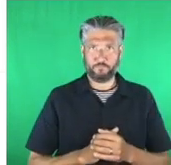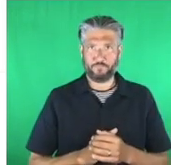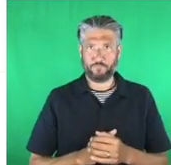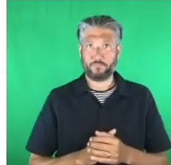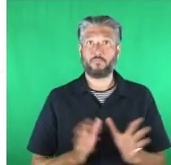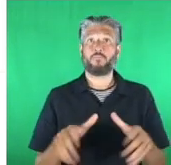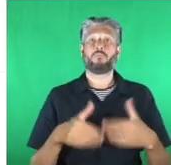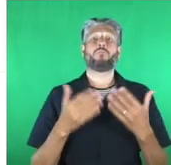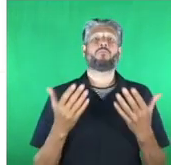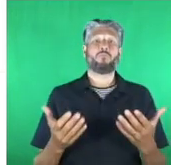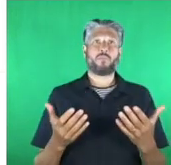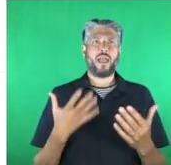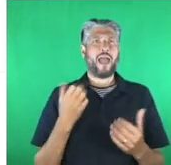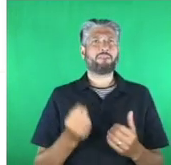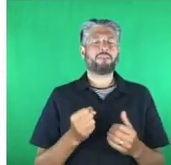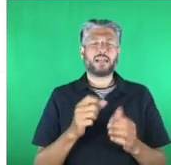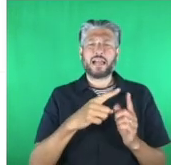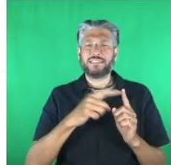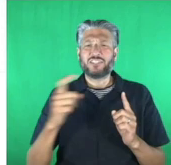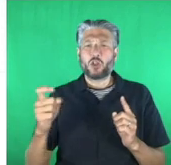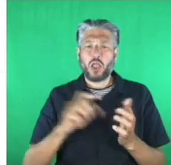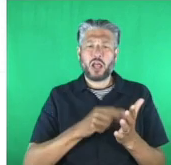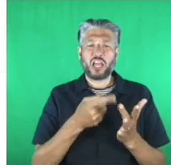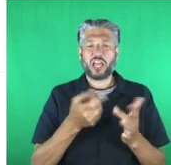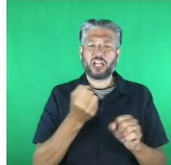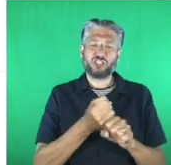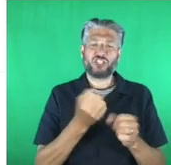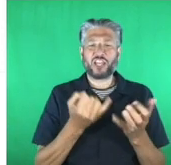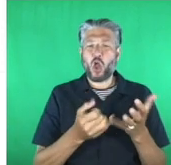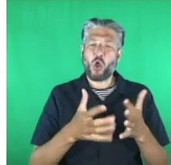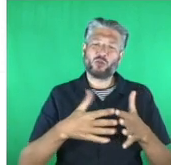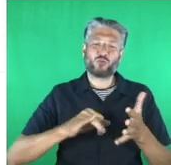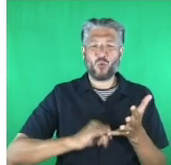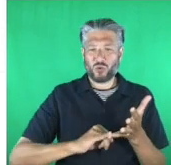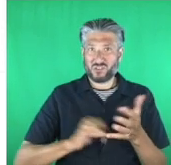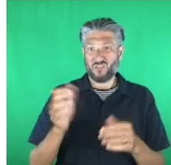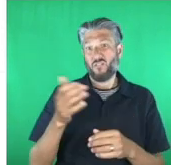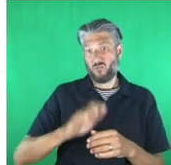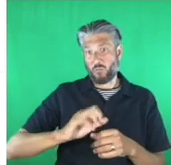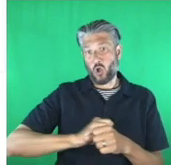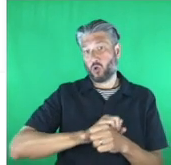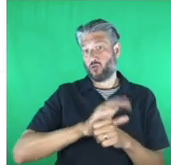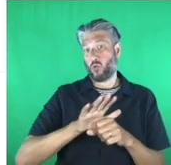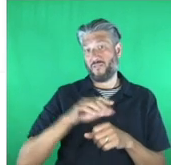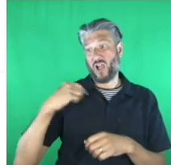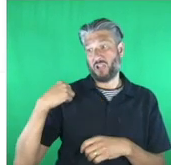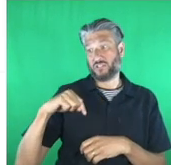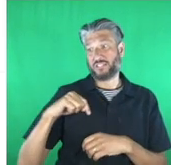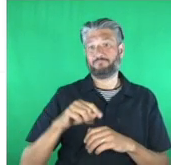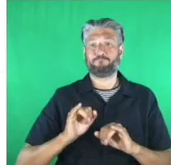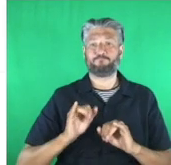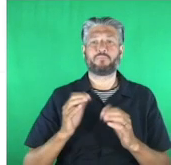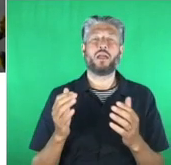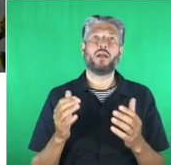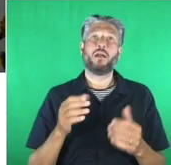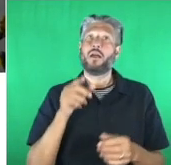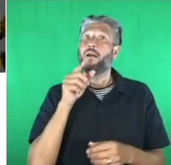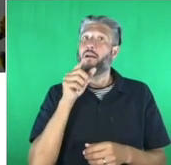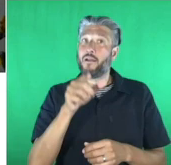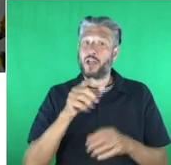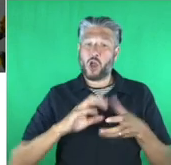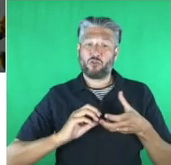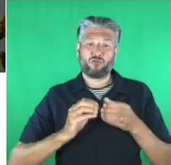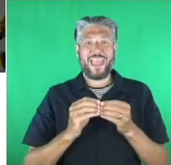initiative of digital jigsaws setting new challenges every week they provided not only enjoyable mindful activities